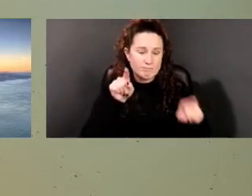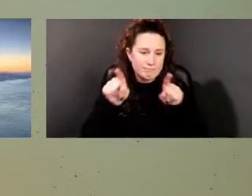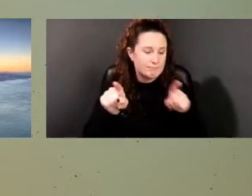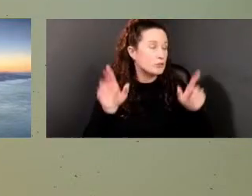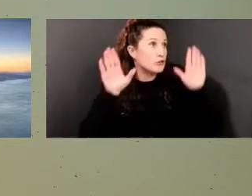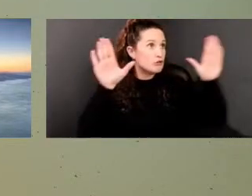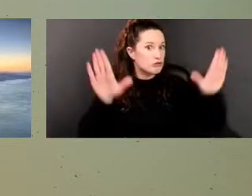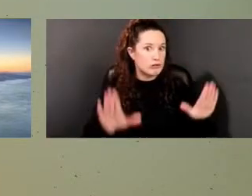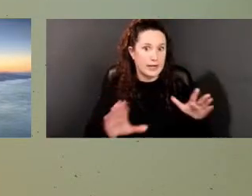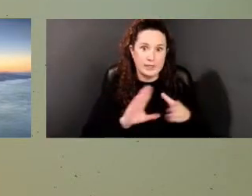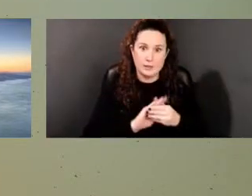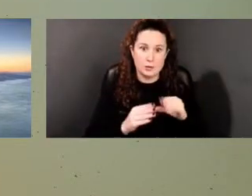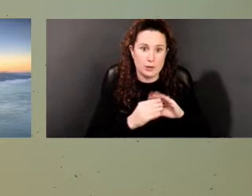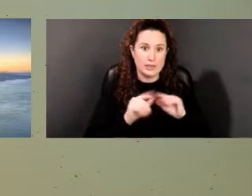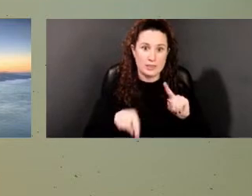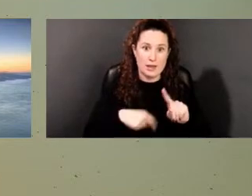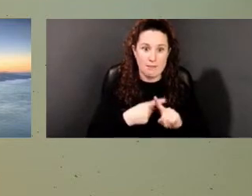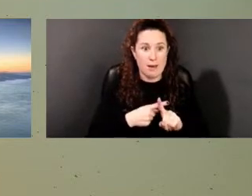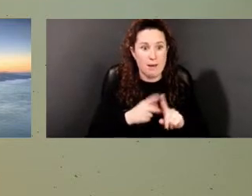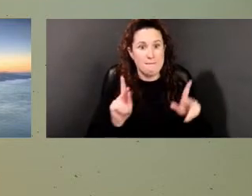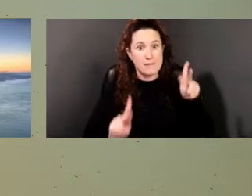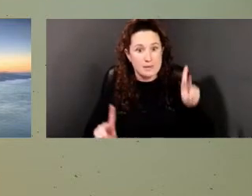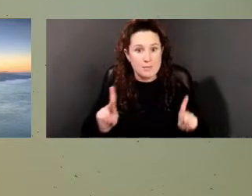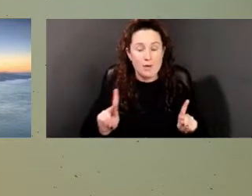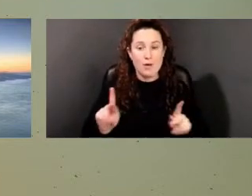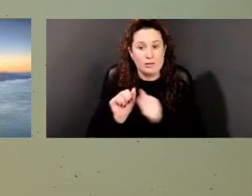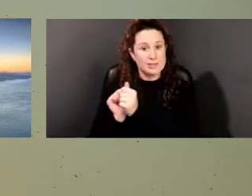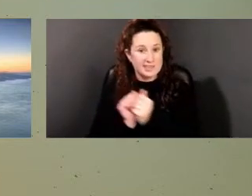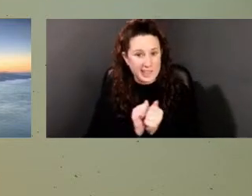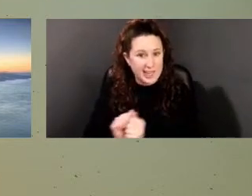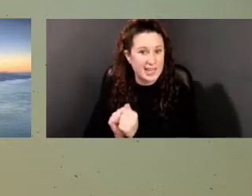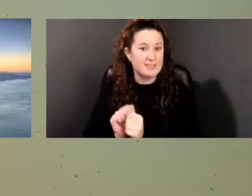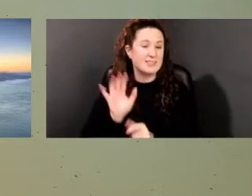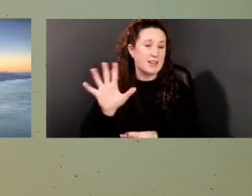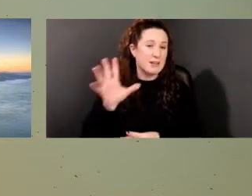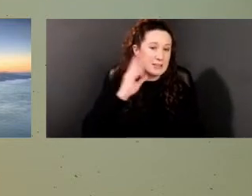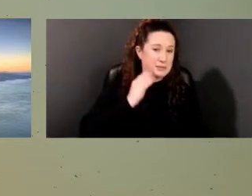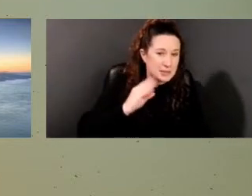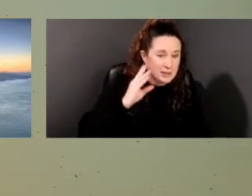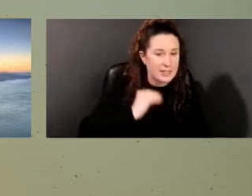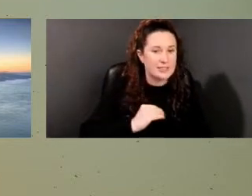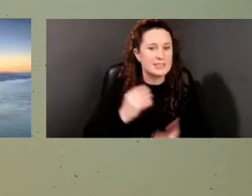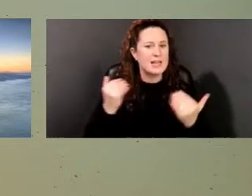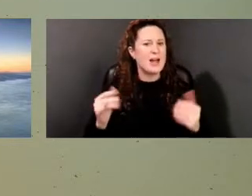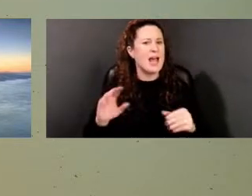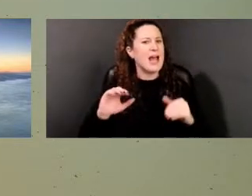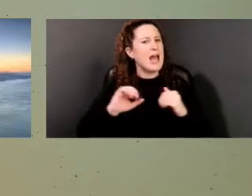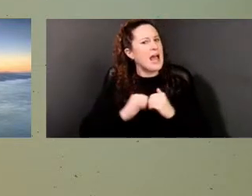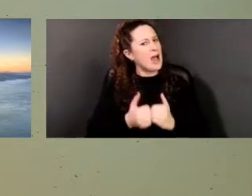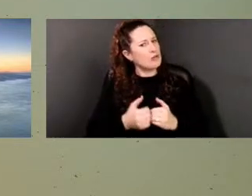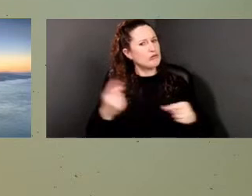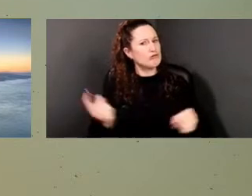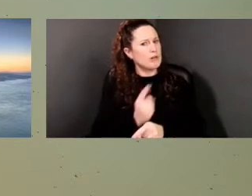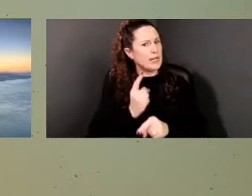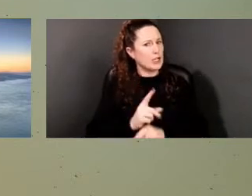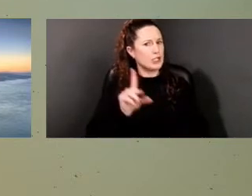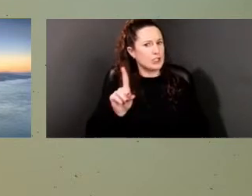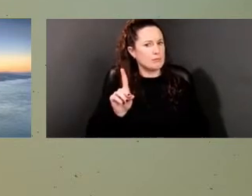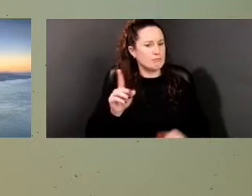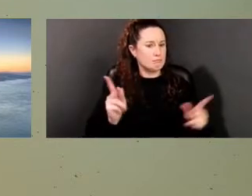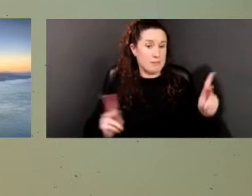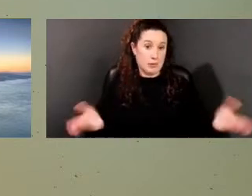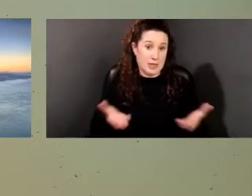there, slaved and tenant farmers and others. How do we, how did ordinary Delawareans learn more about that? How do you